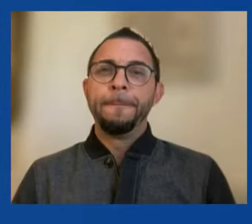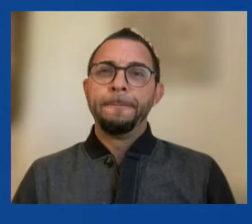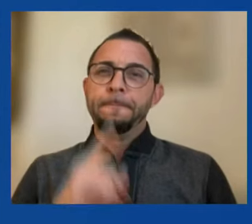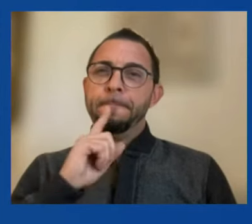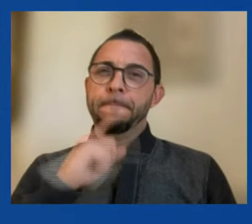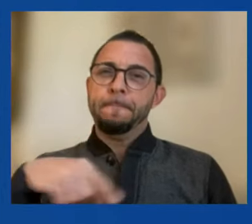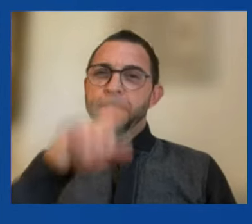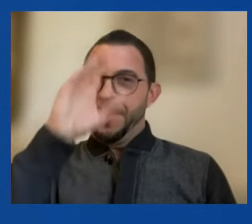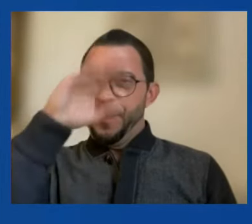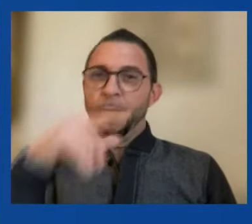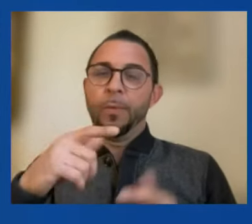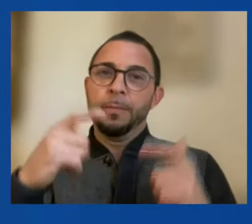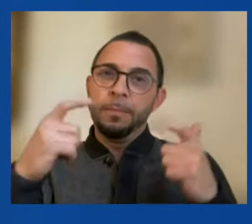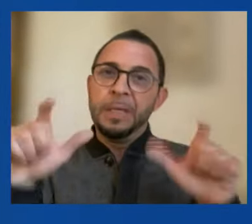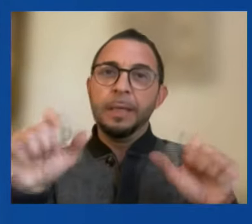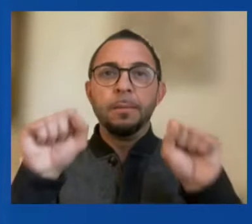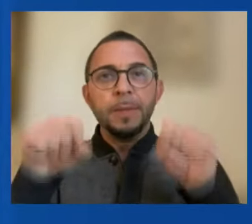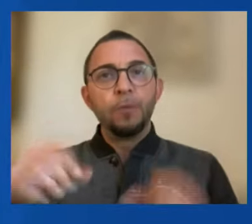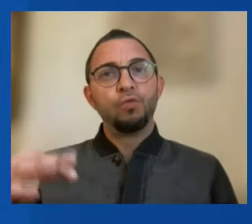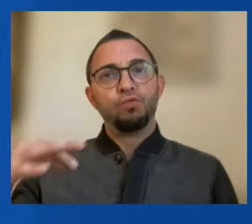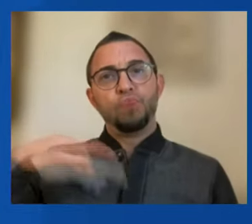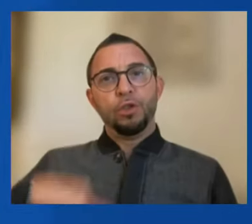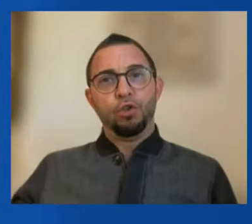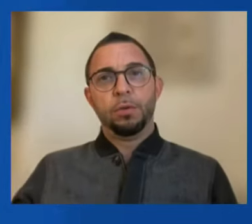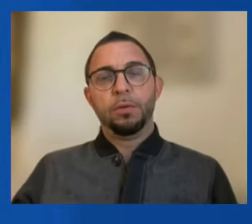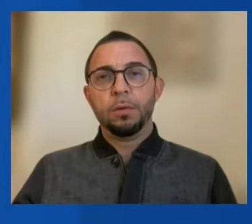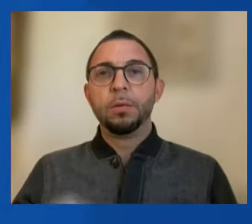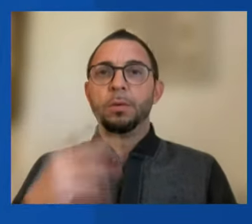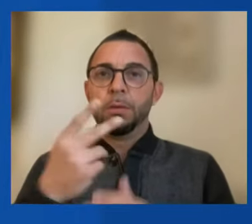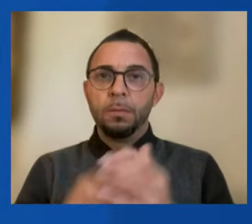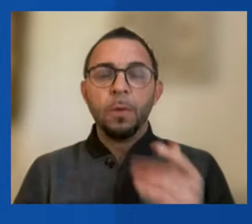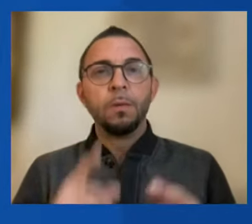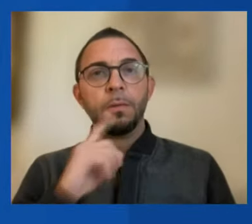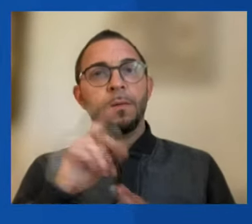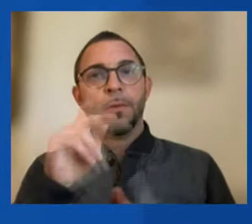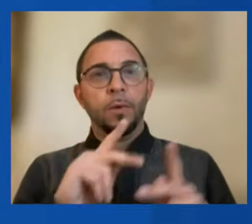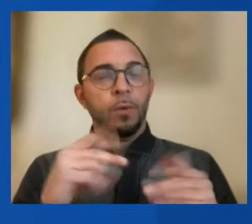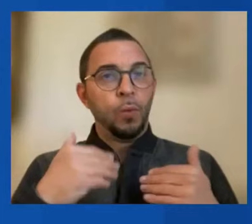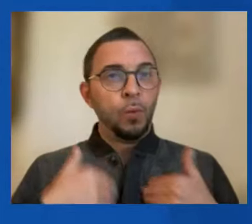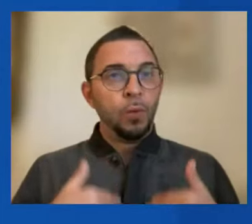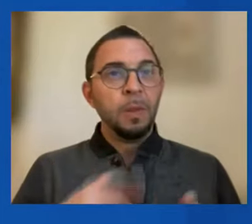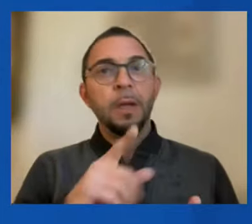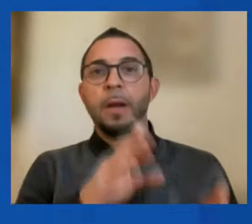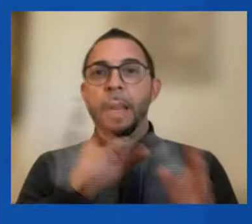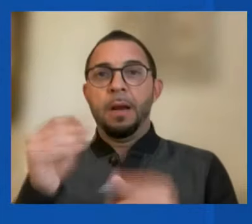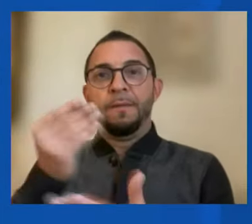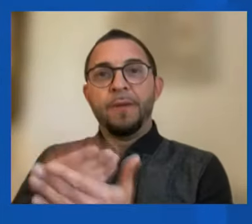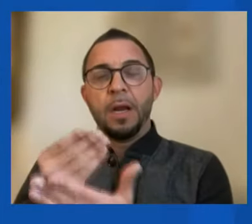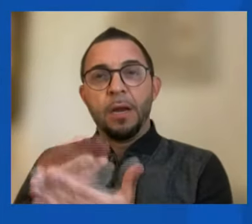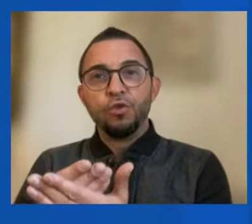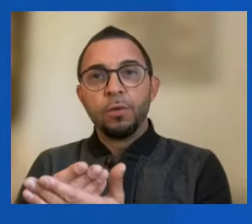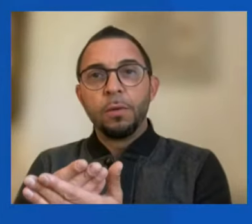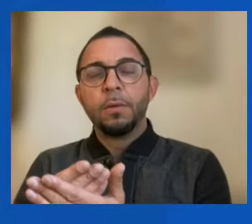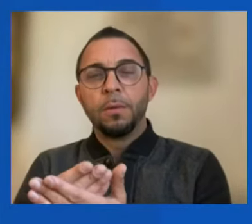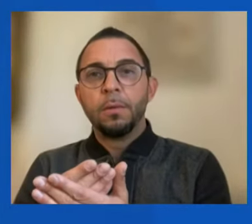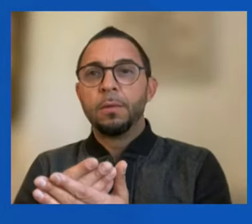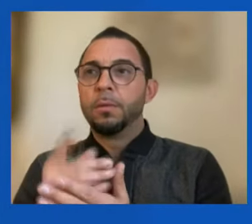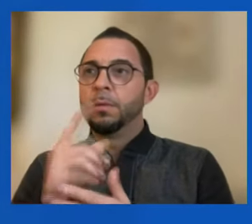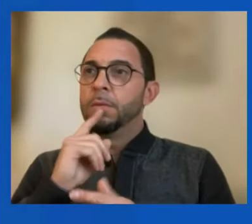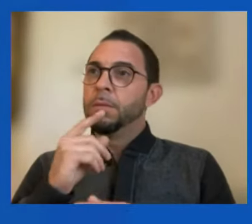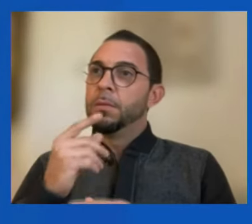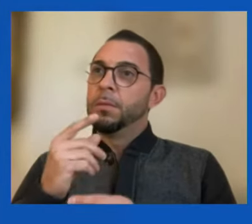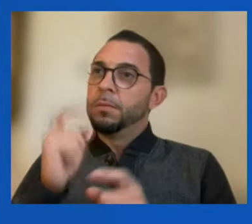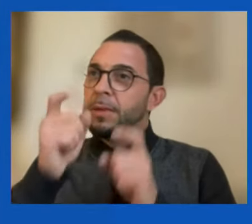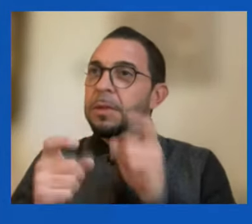potential returns, both human and eventually financial, in equipping billions of people